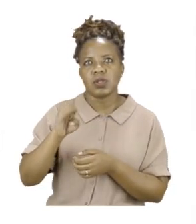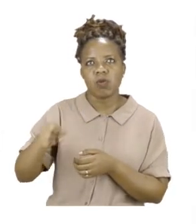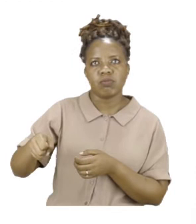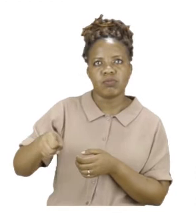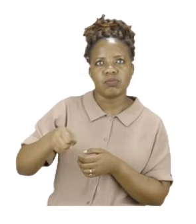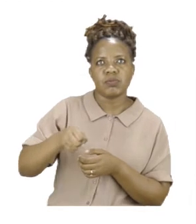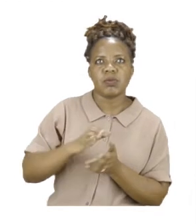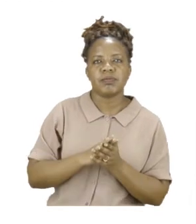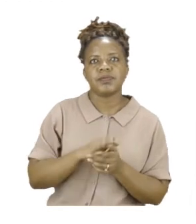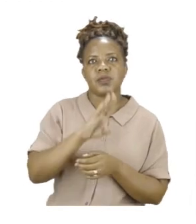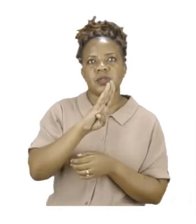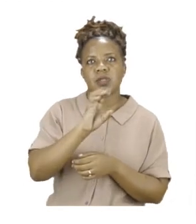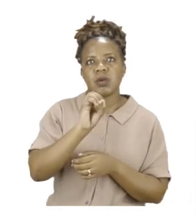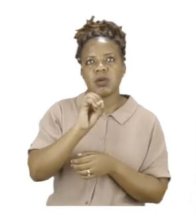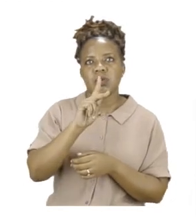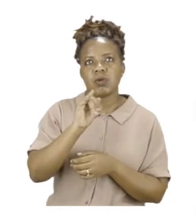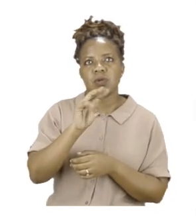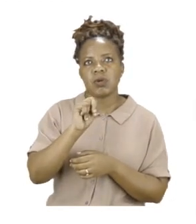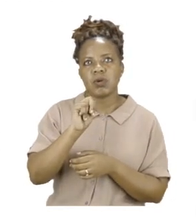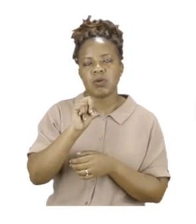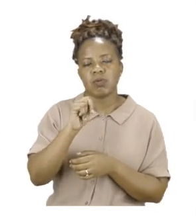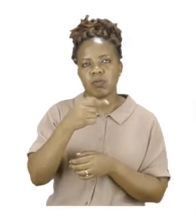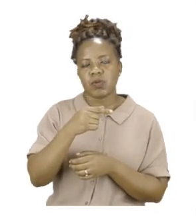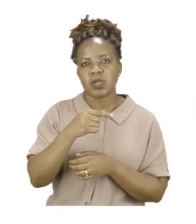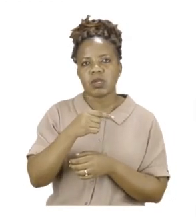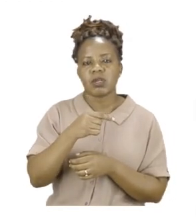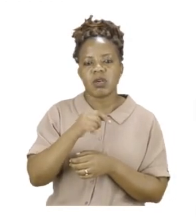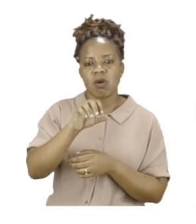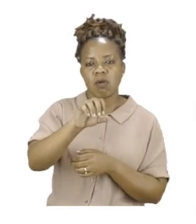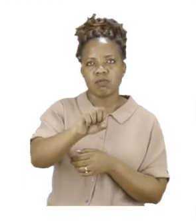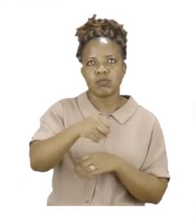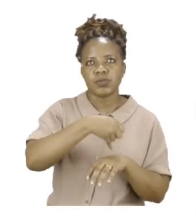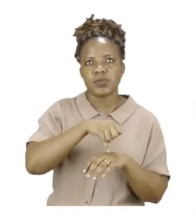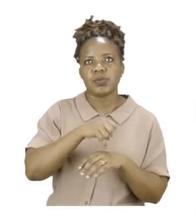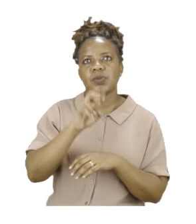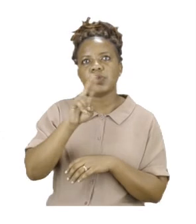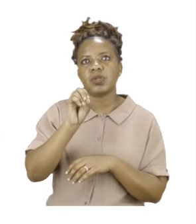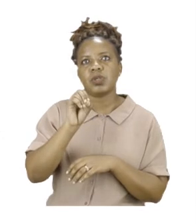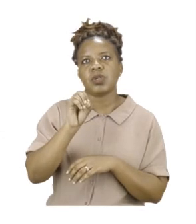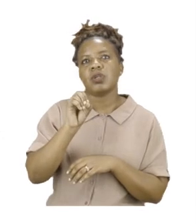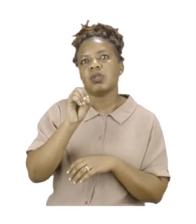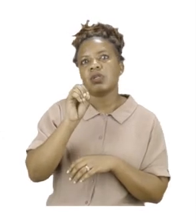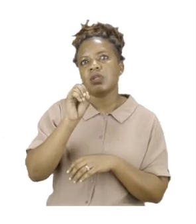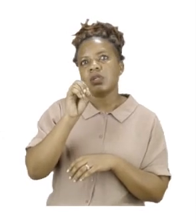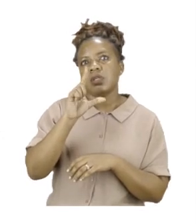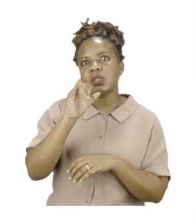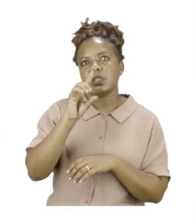the second track. We have the words, transport, car,